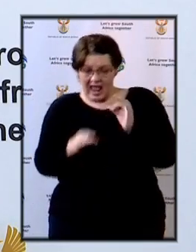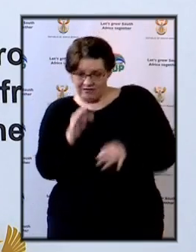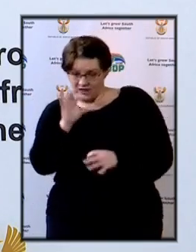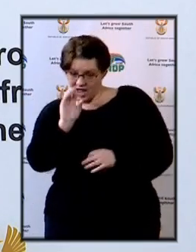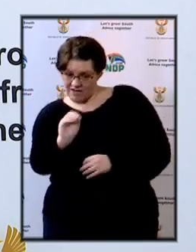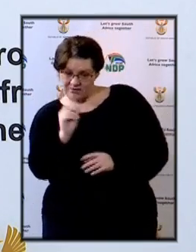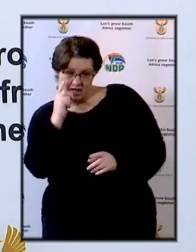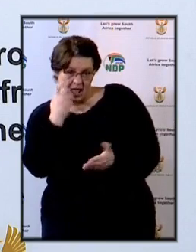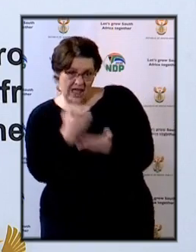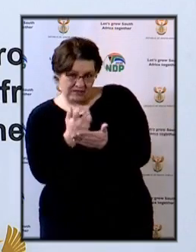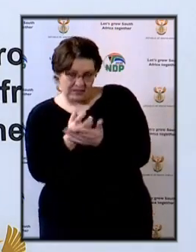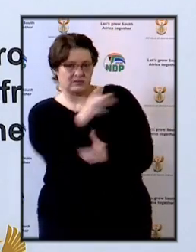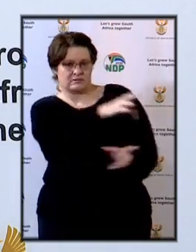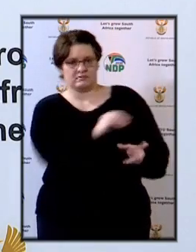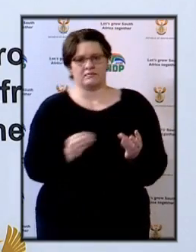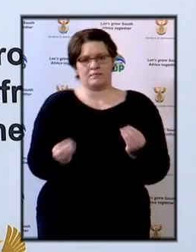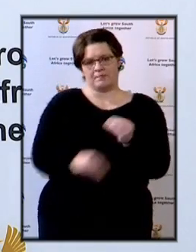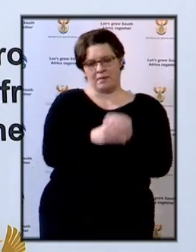Okay thank you